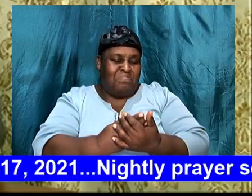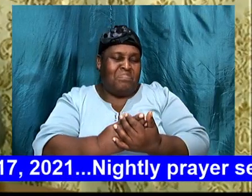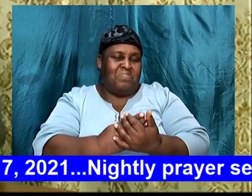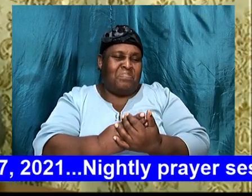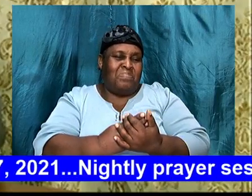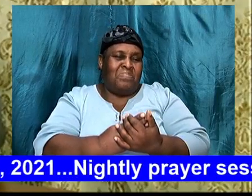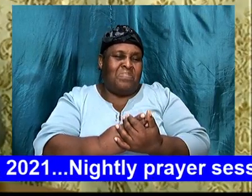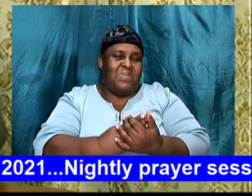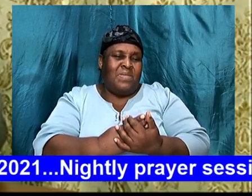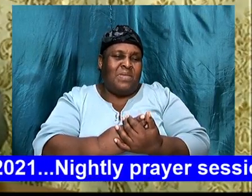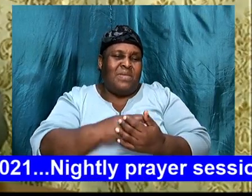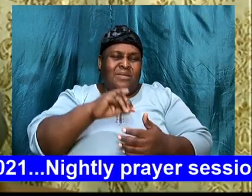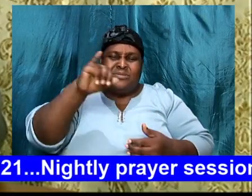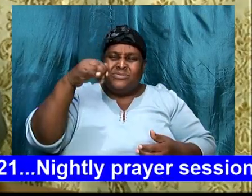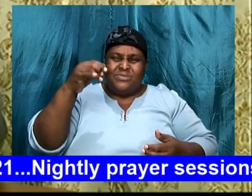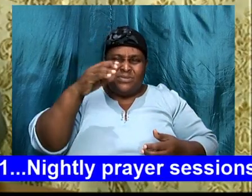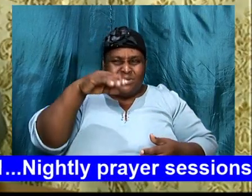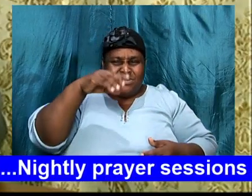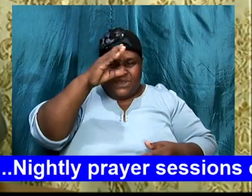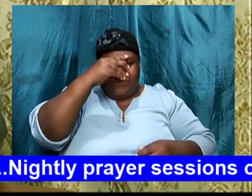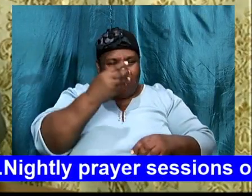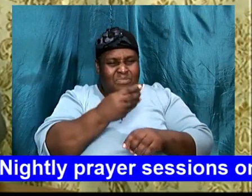sold him into slavery. That did not,